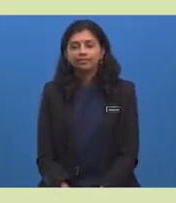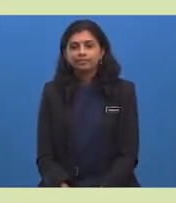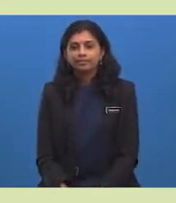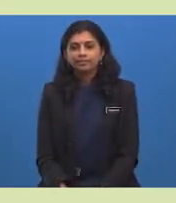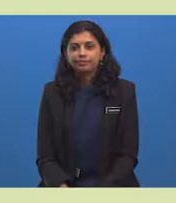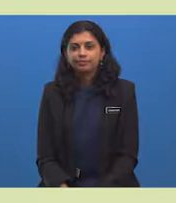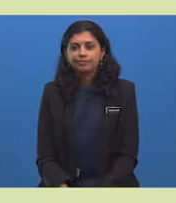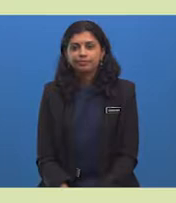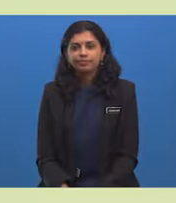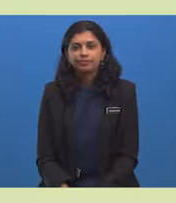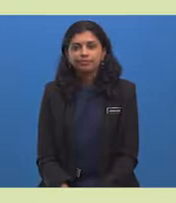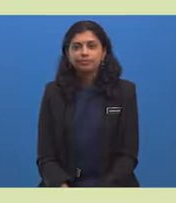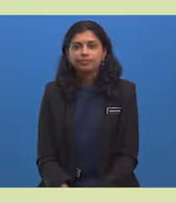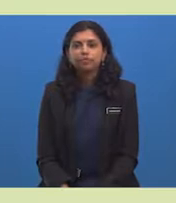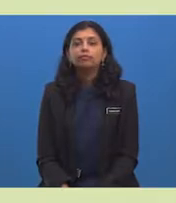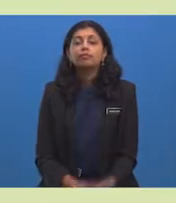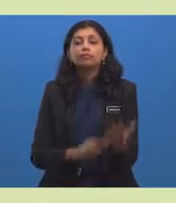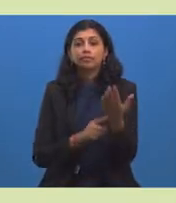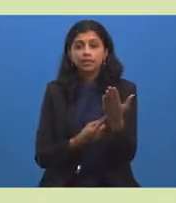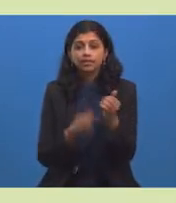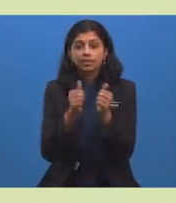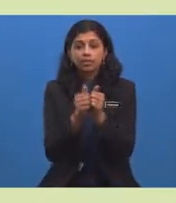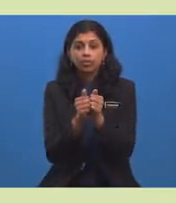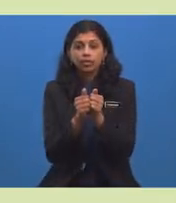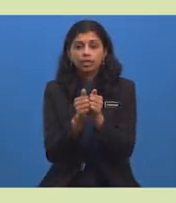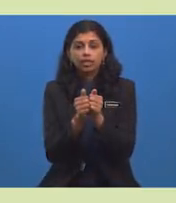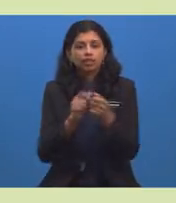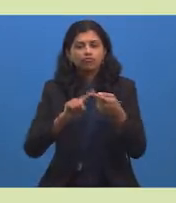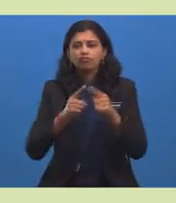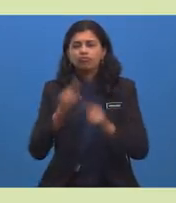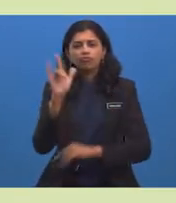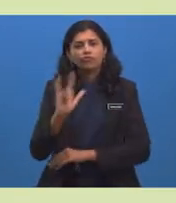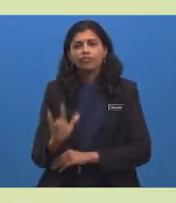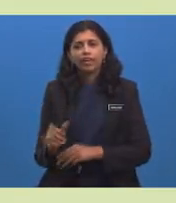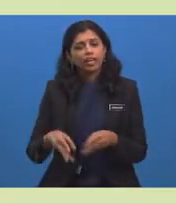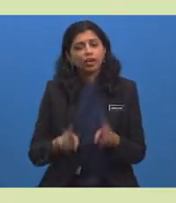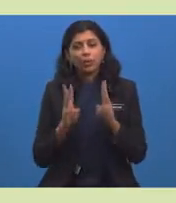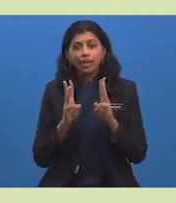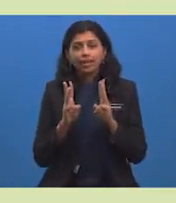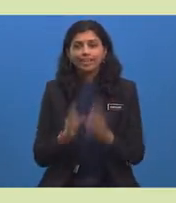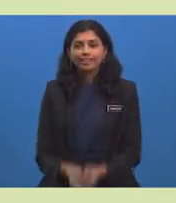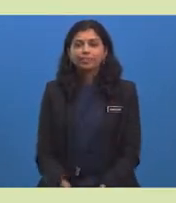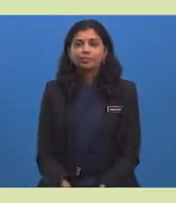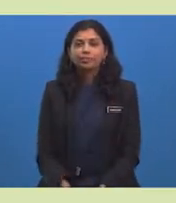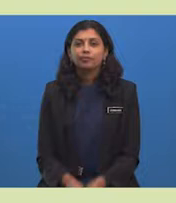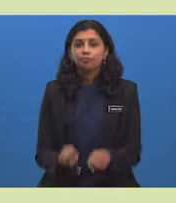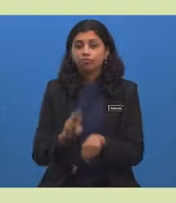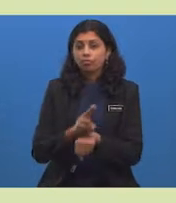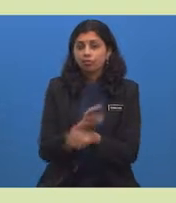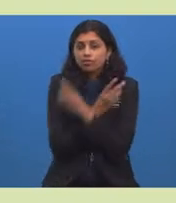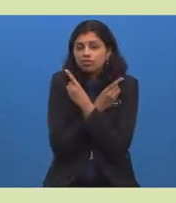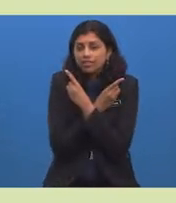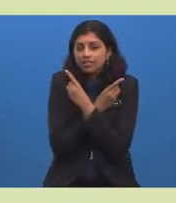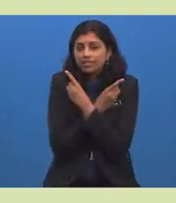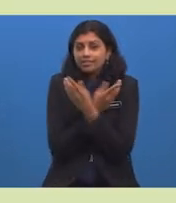postcards to our family, friends and loved ones. 6.